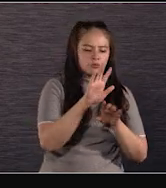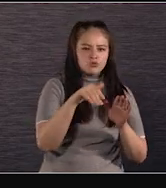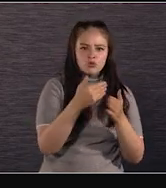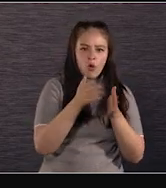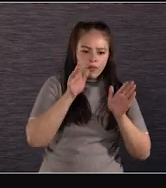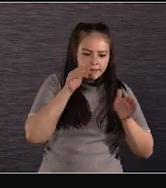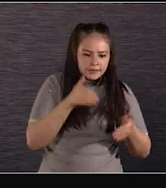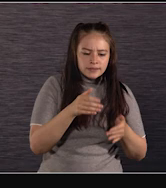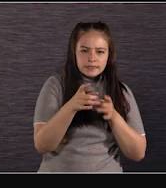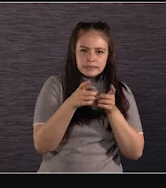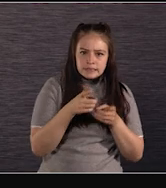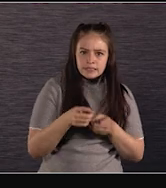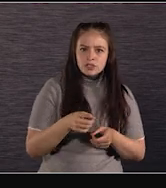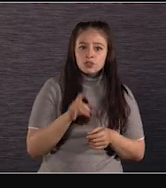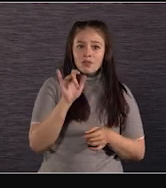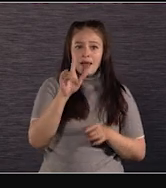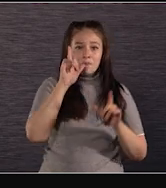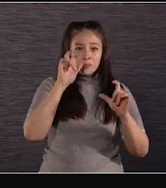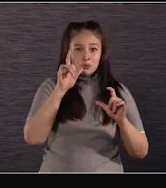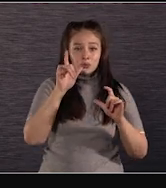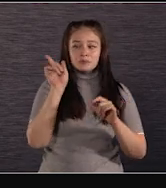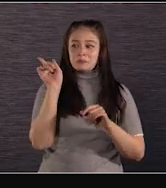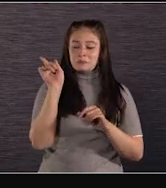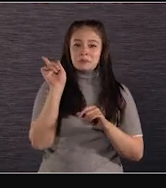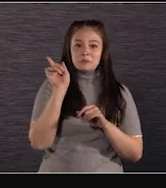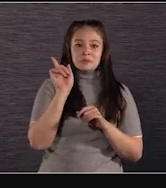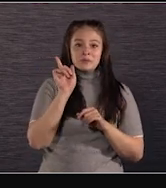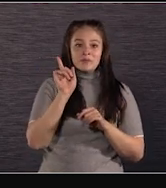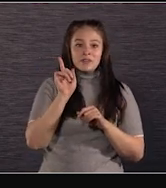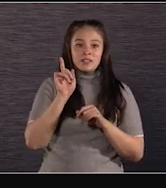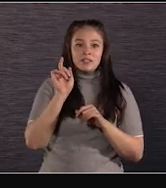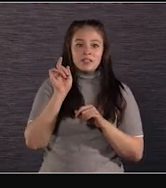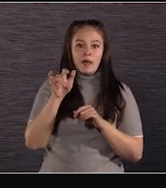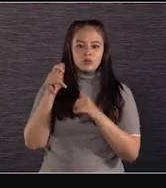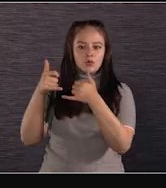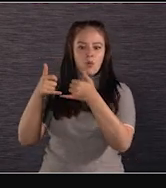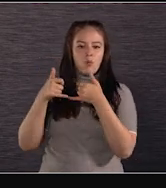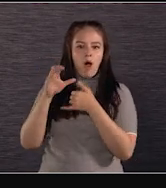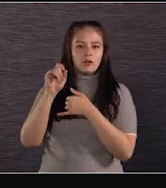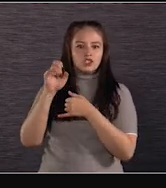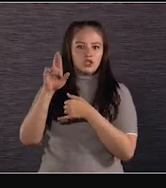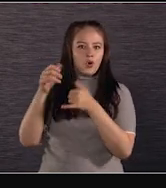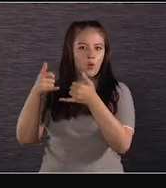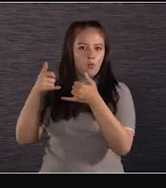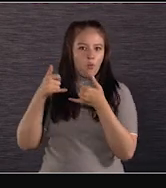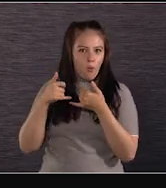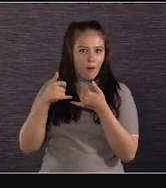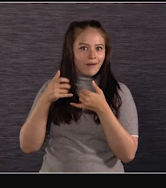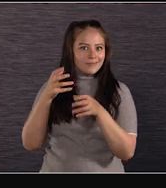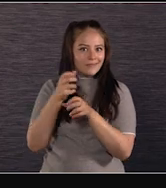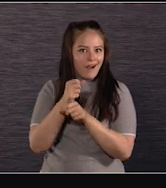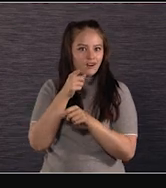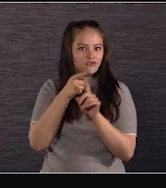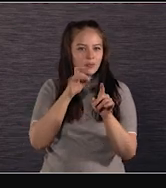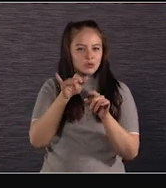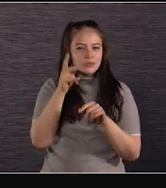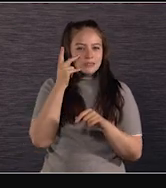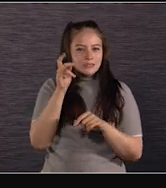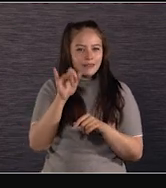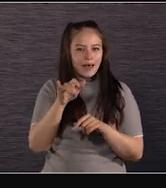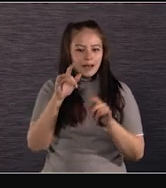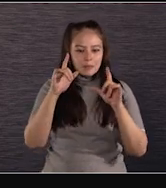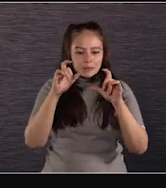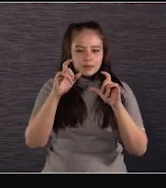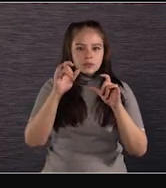shot was done in the middle of the desert with Oscar-winning cinematographer Claudio Miranda. And you can see just incredible